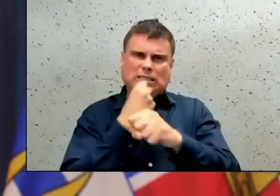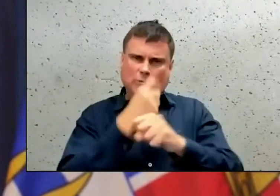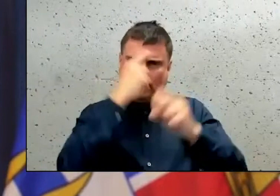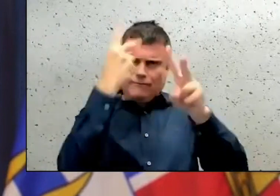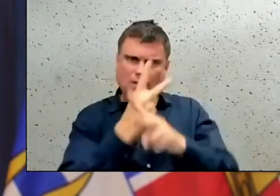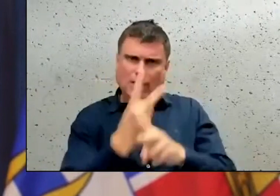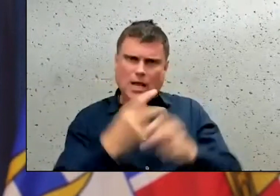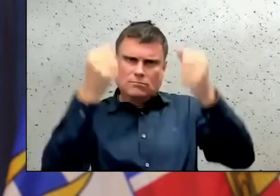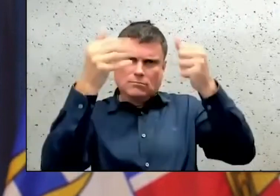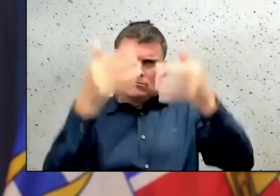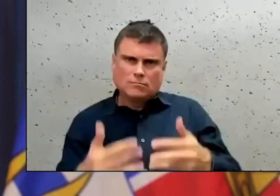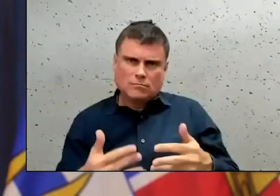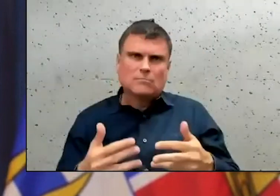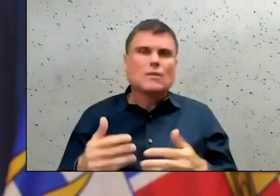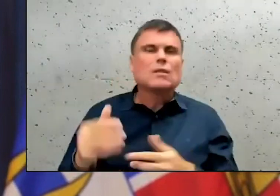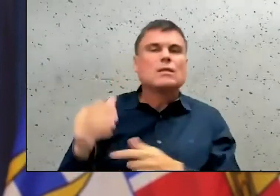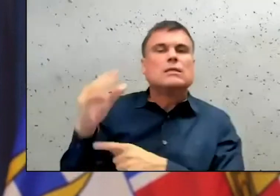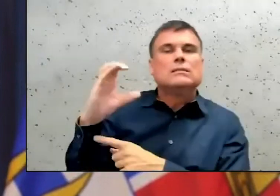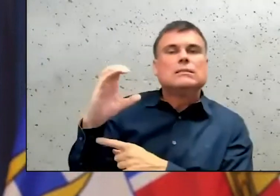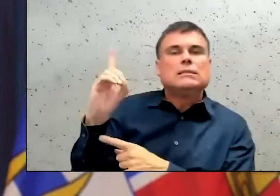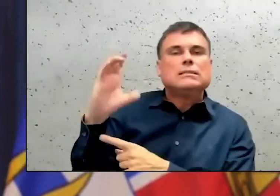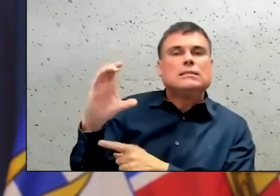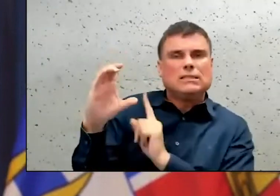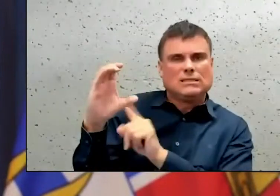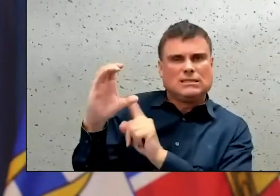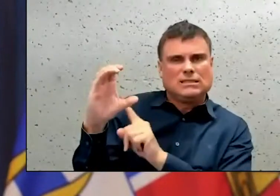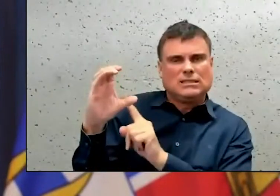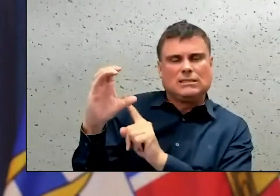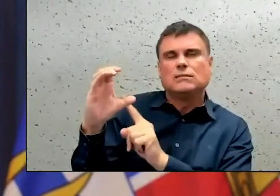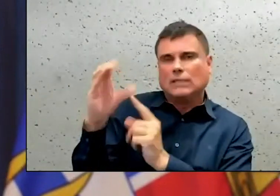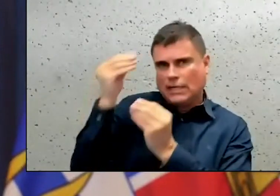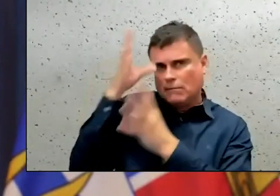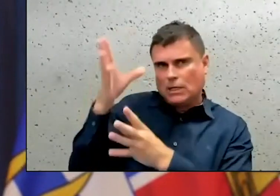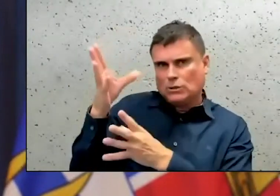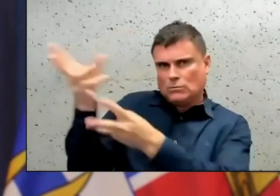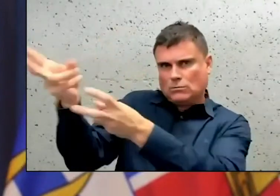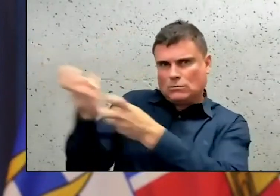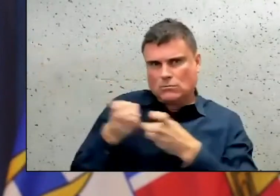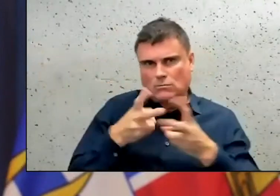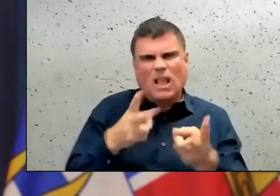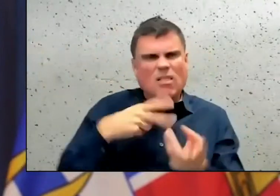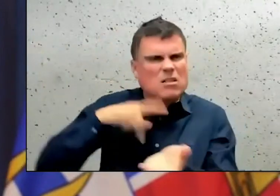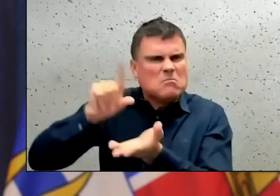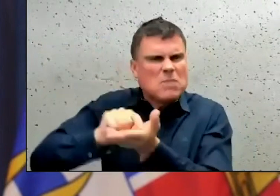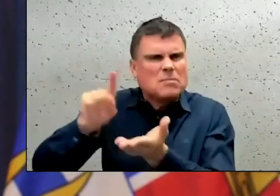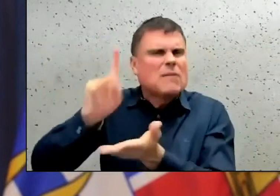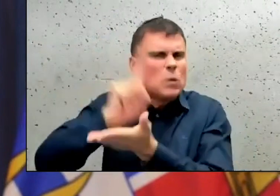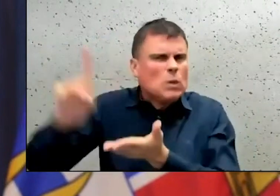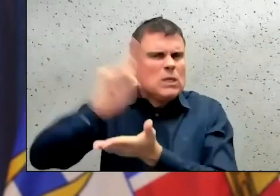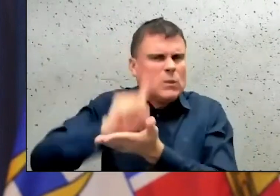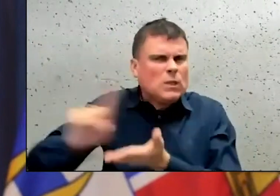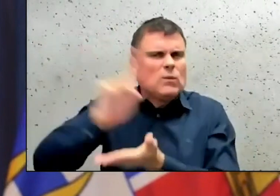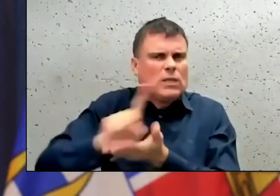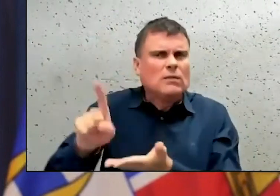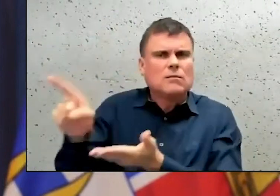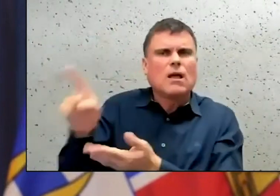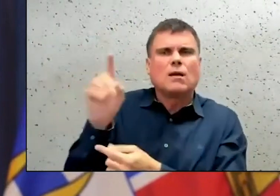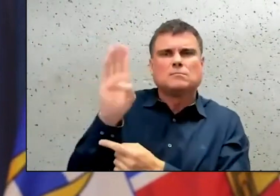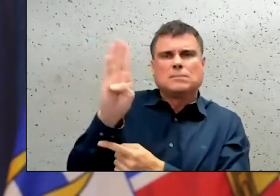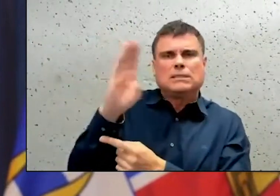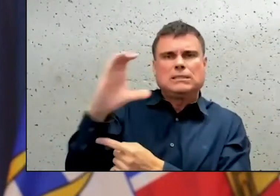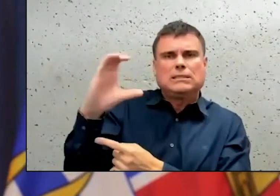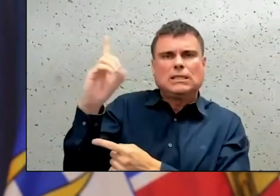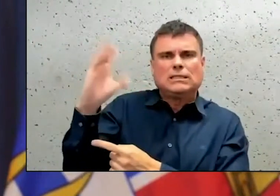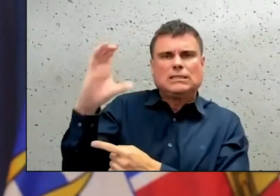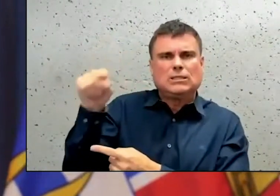surveillance deck that comes out on weekly. It has a table that tells you exactly how many and by